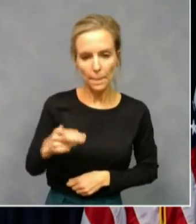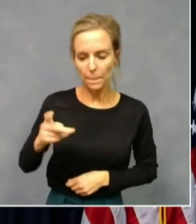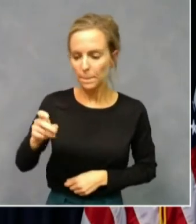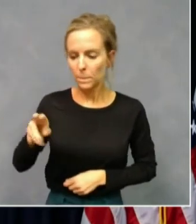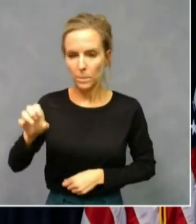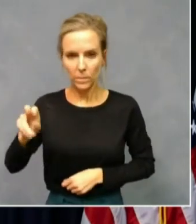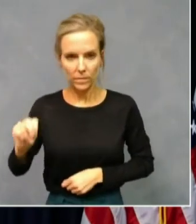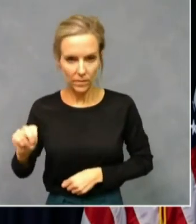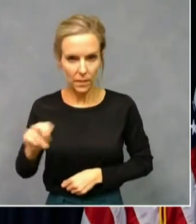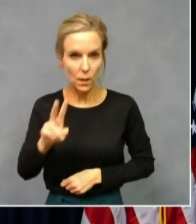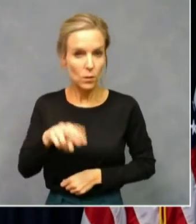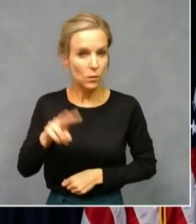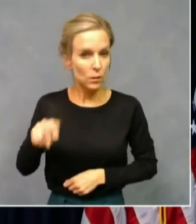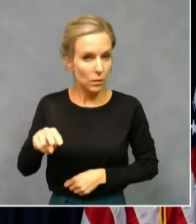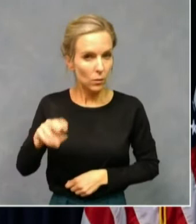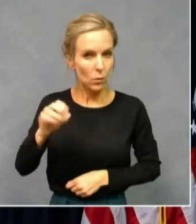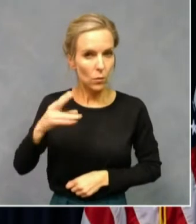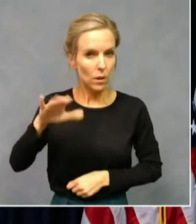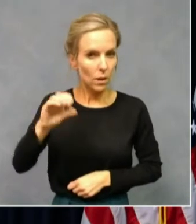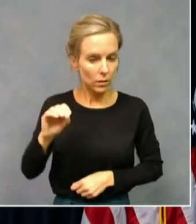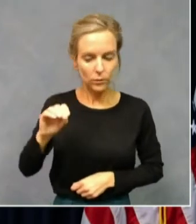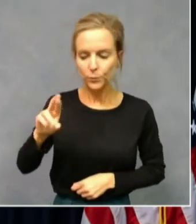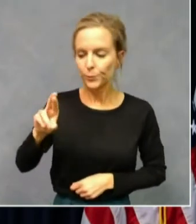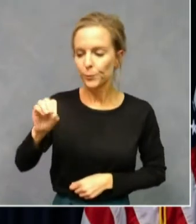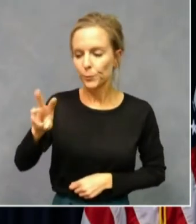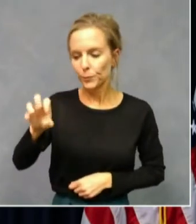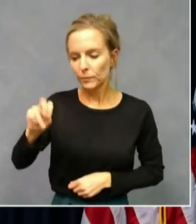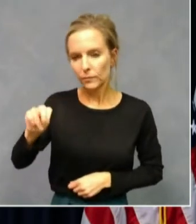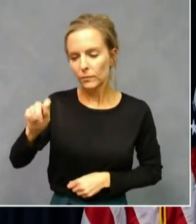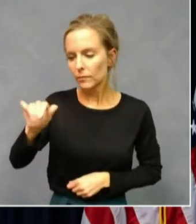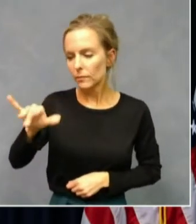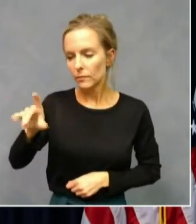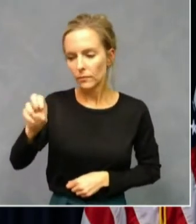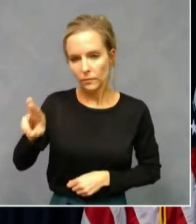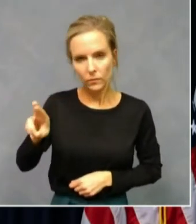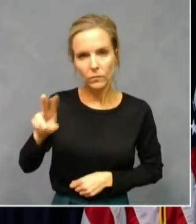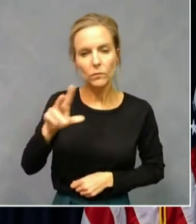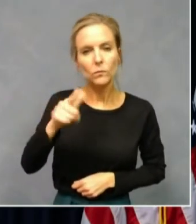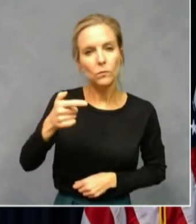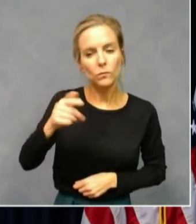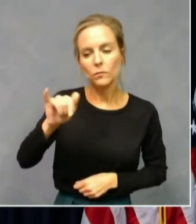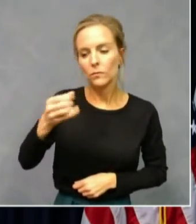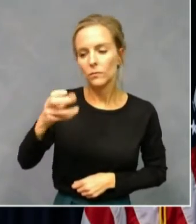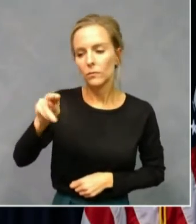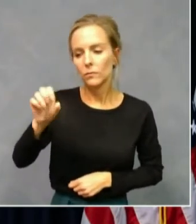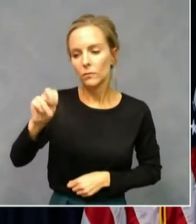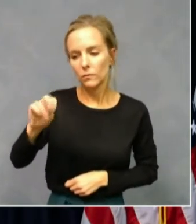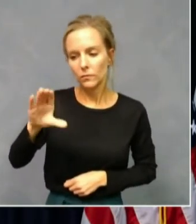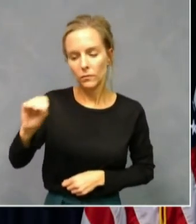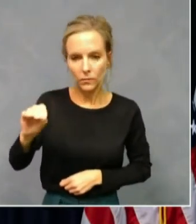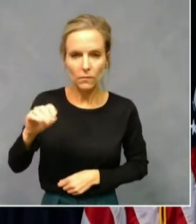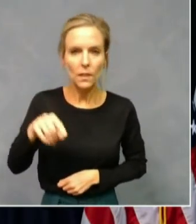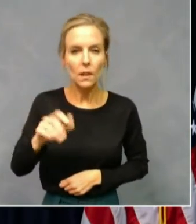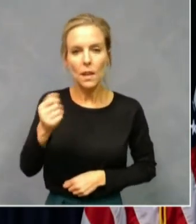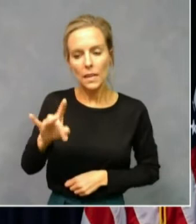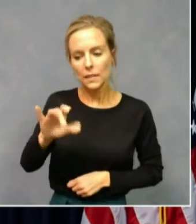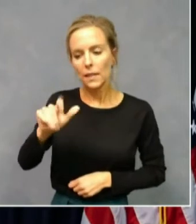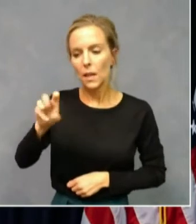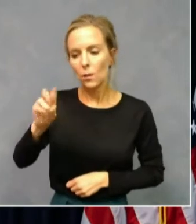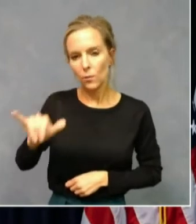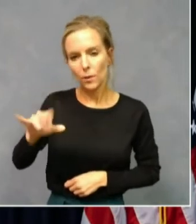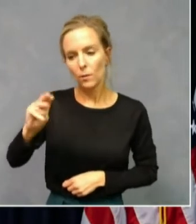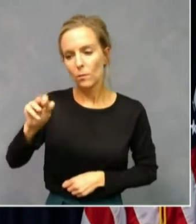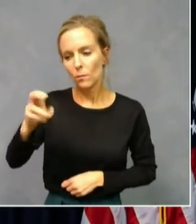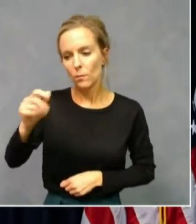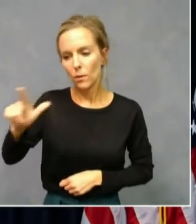22 cases in Ohio, Rowan, and Taylor, 21 in Johnson County, 18 in Calloway, Marshall, and McCracken,